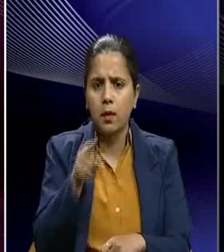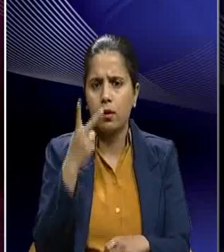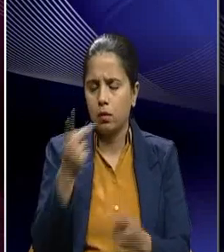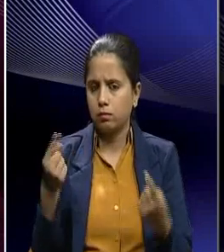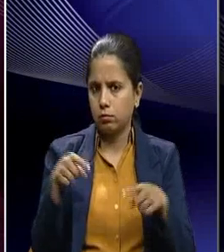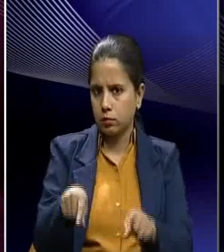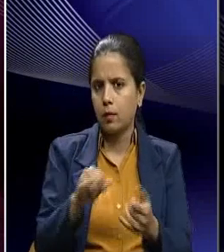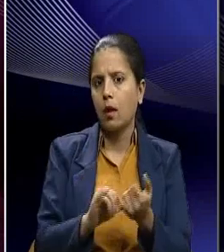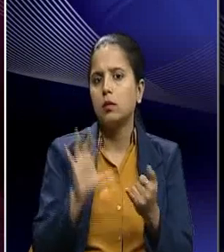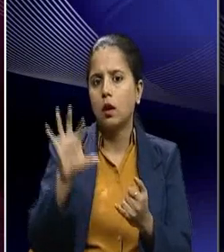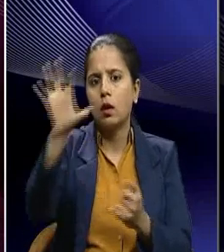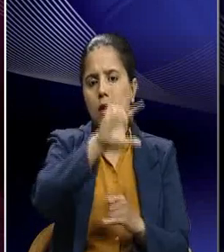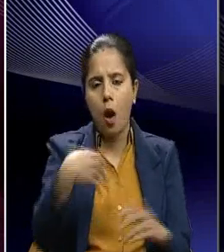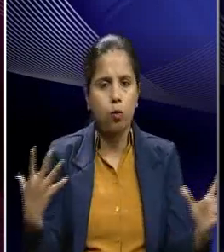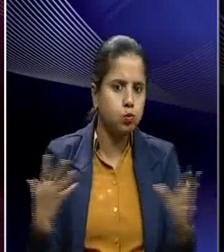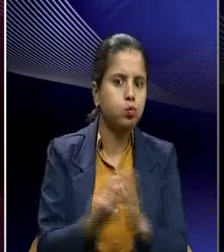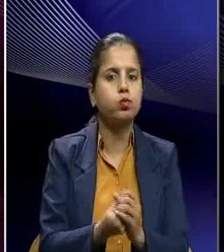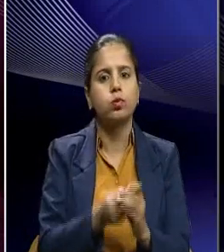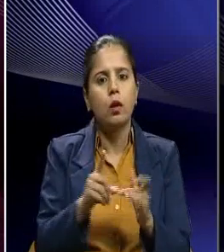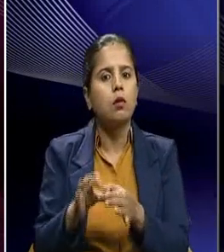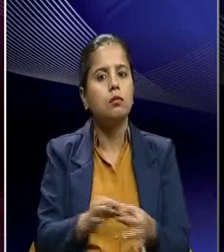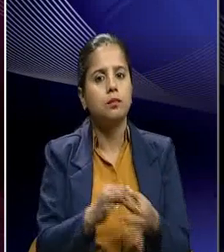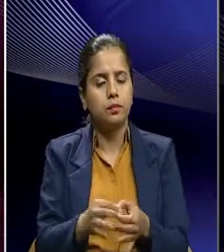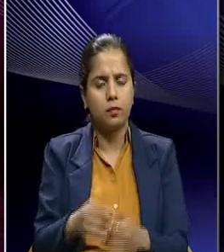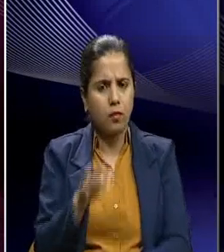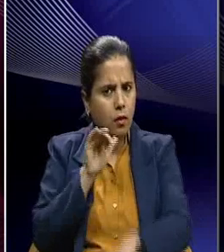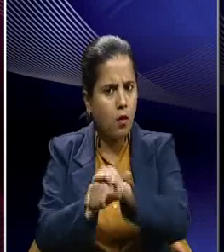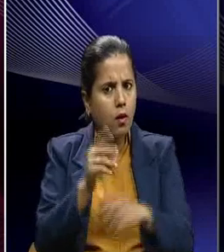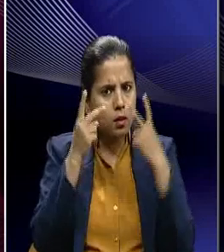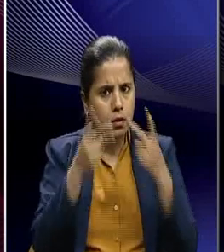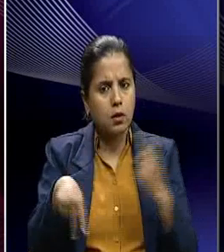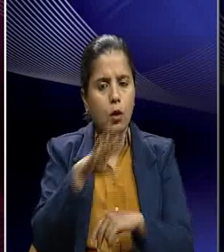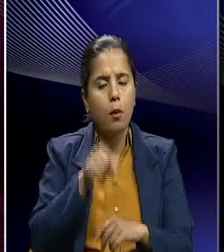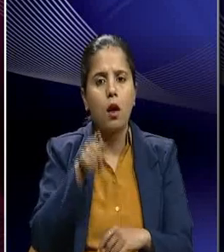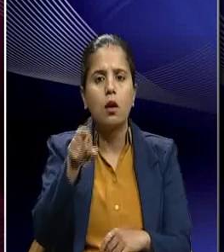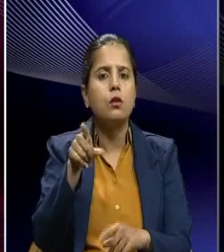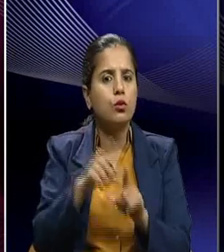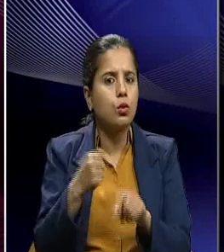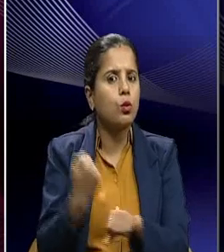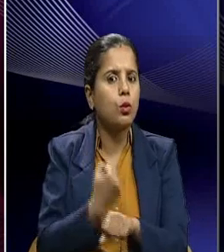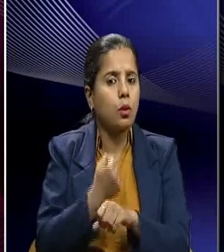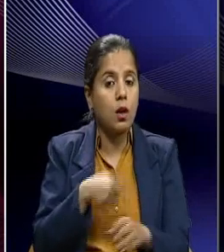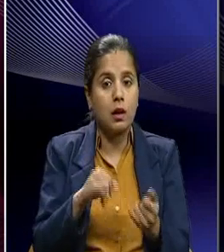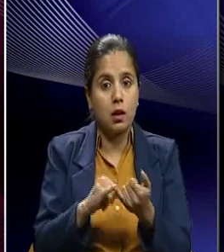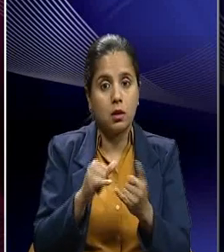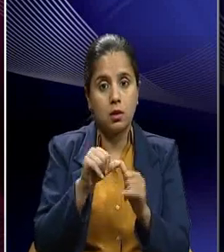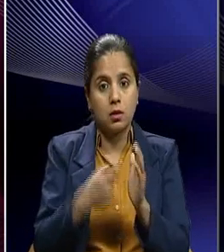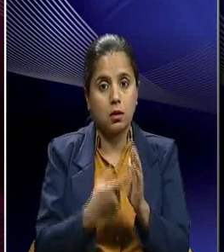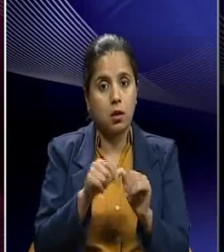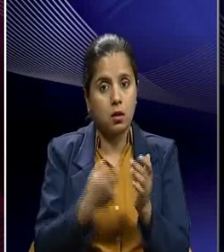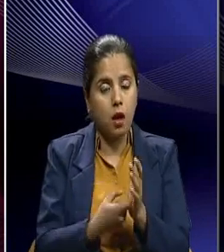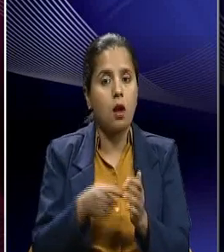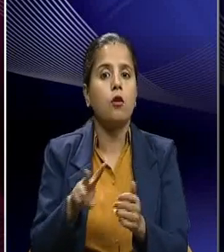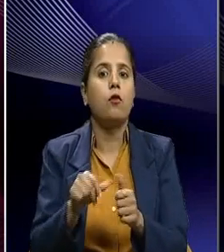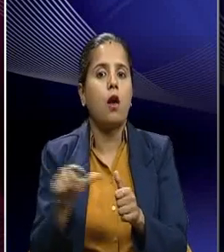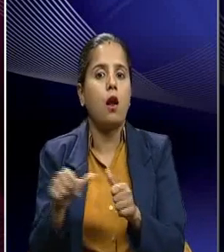states as well. And in recognition of the kind of contribution which was made by Sardarwal Bhai Patel in terms